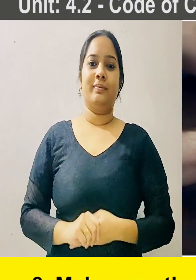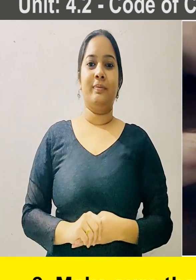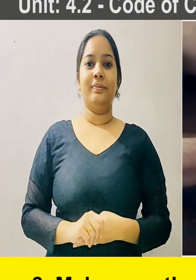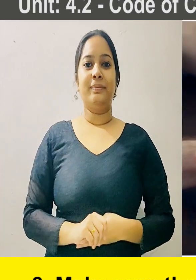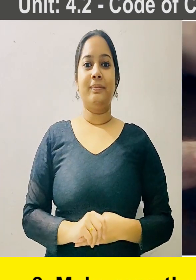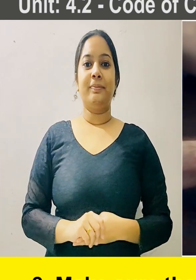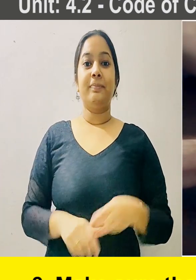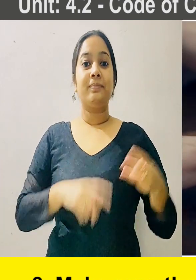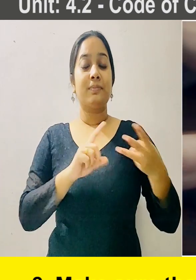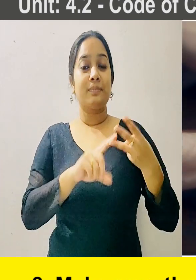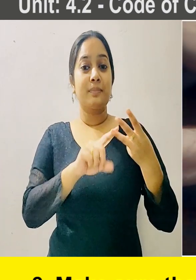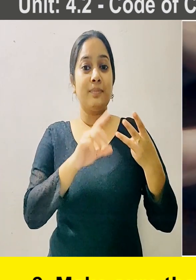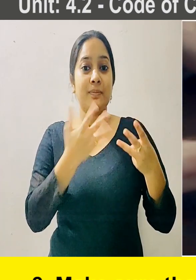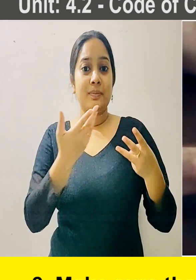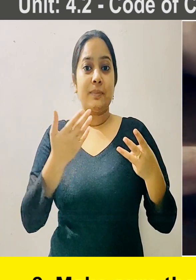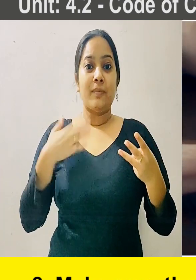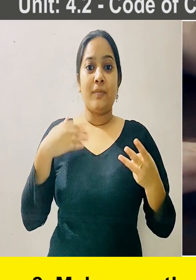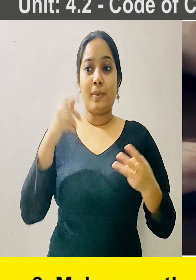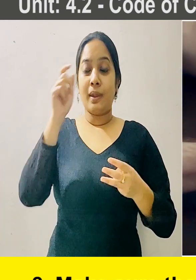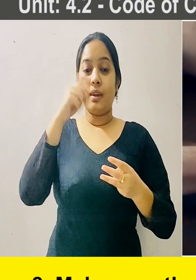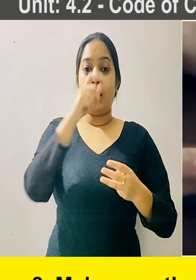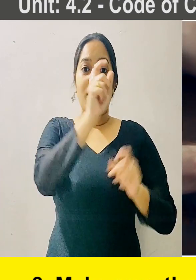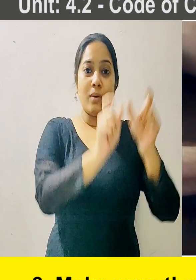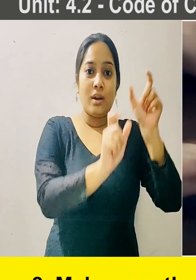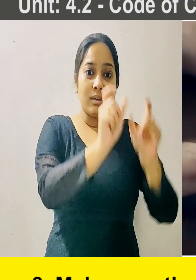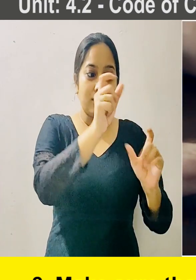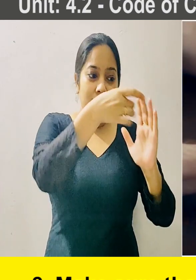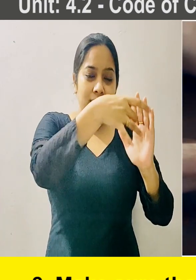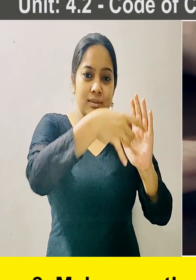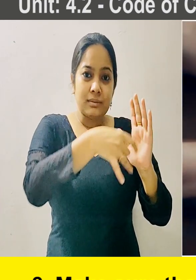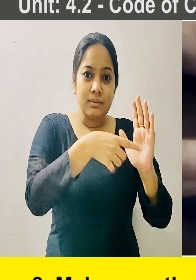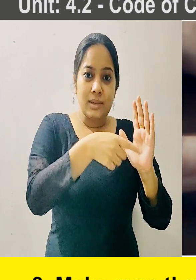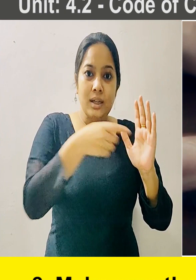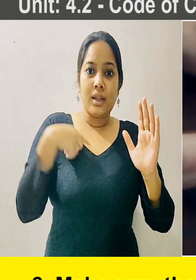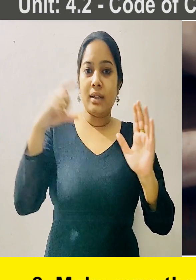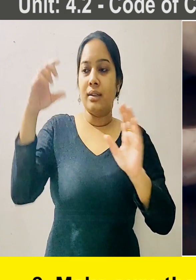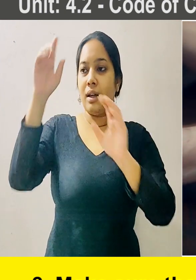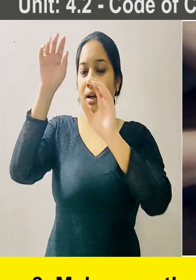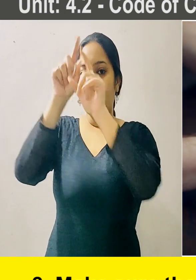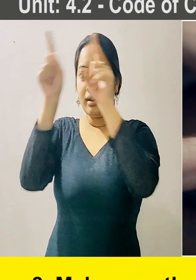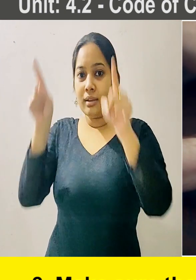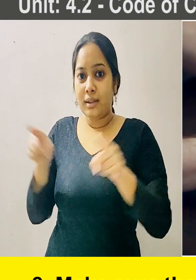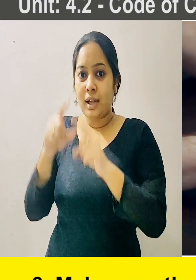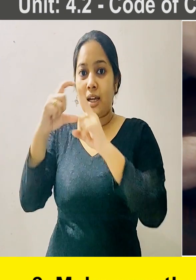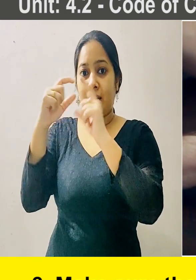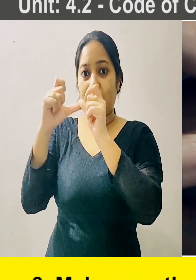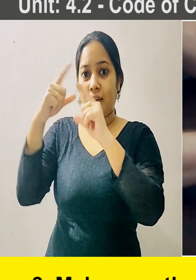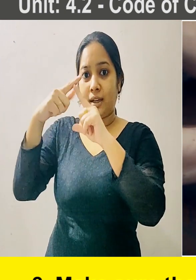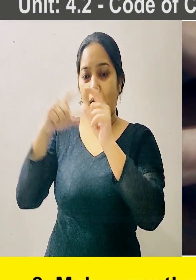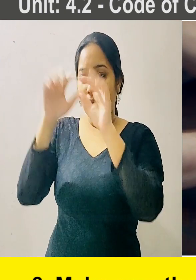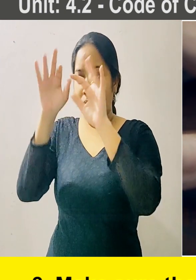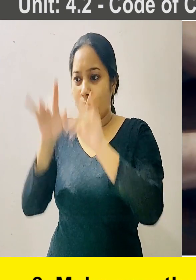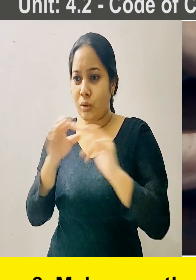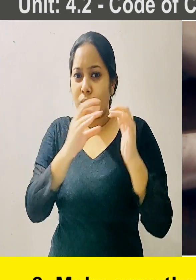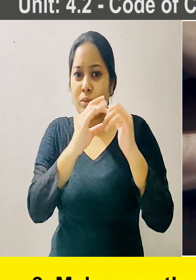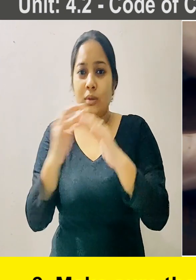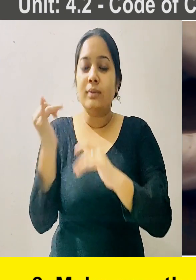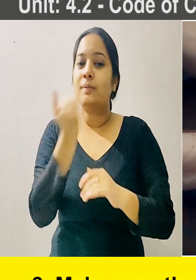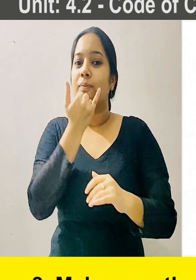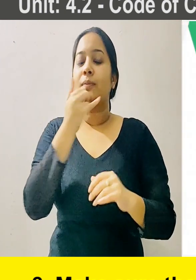Make sure that you enter the customer's information into the computer database without any spelling errors.